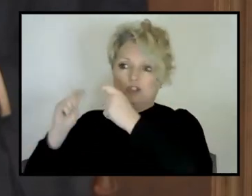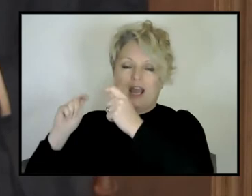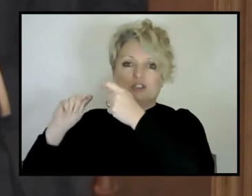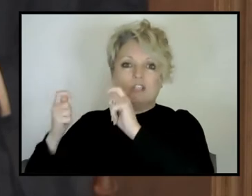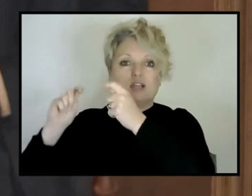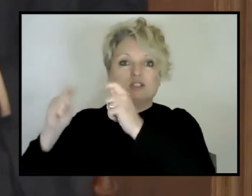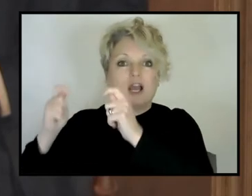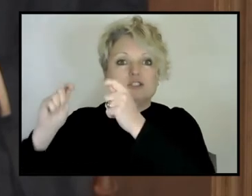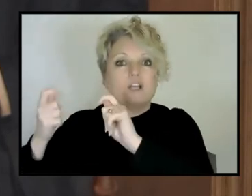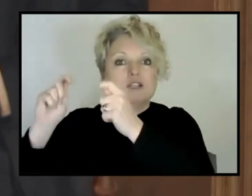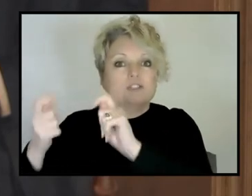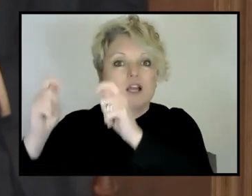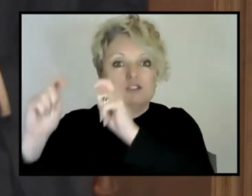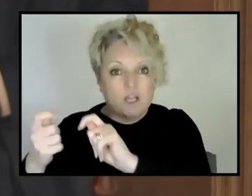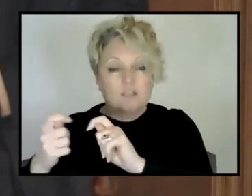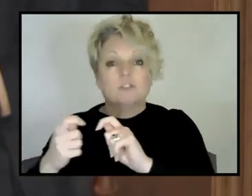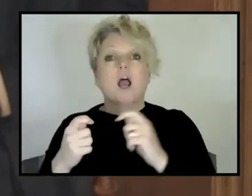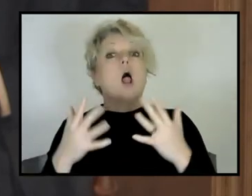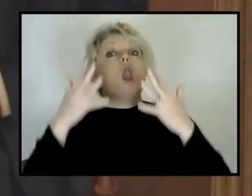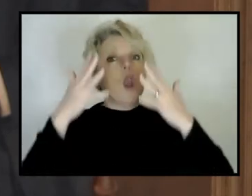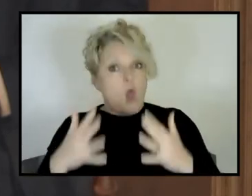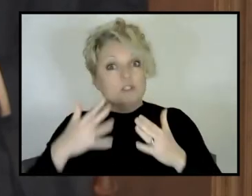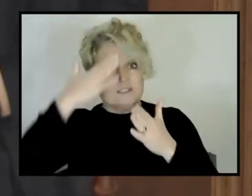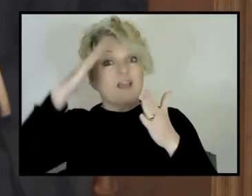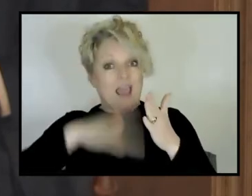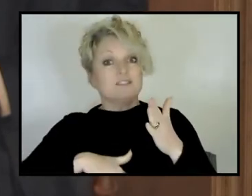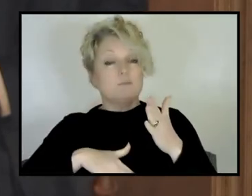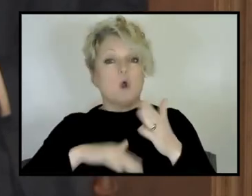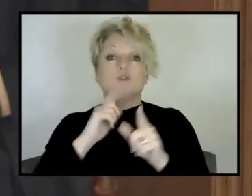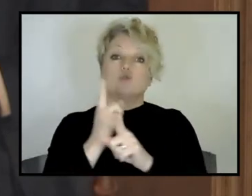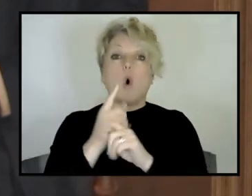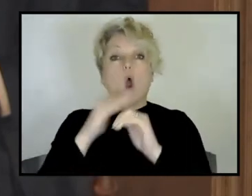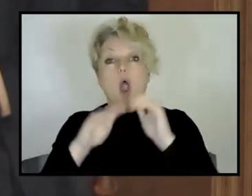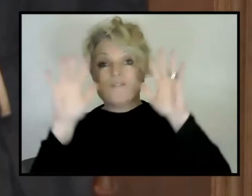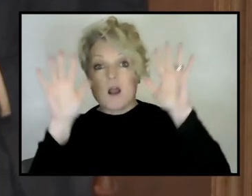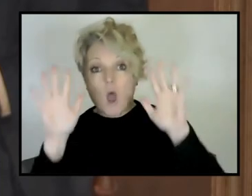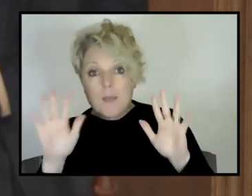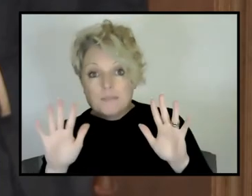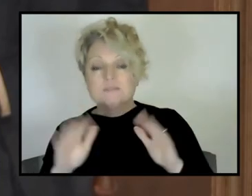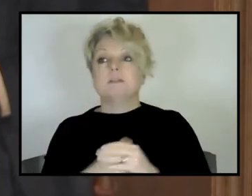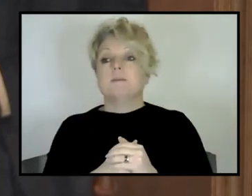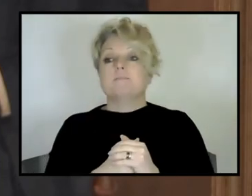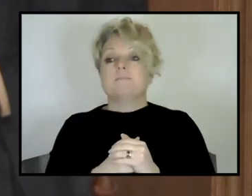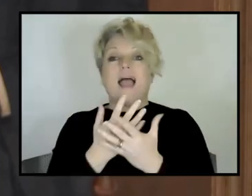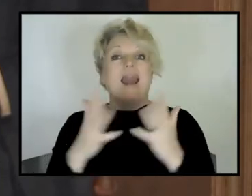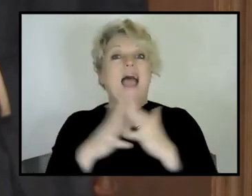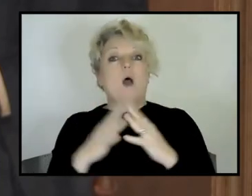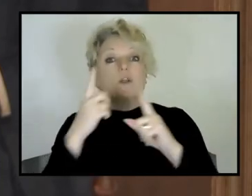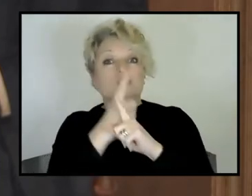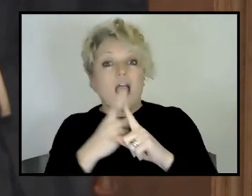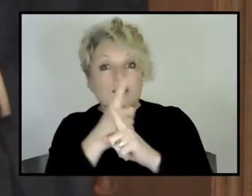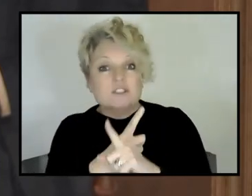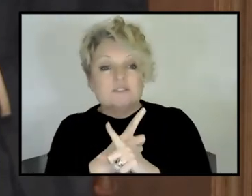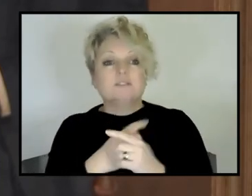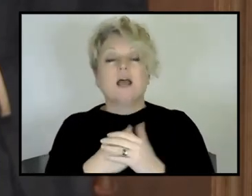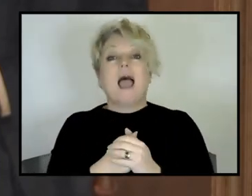experts that, that understand that in a lot of detail, we can compare how the climate is changing now with the past and, and, and see how